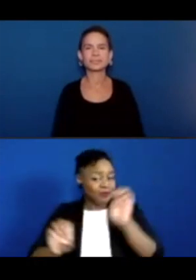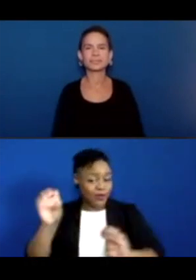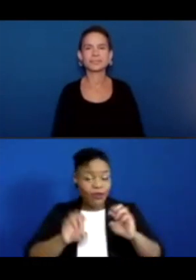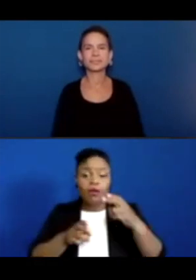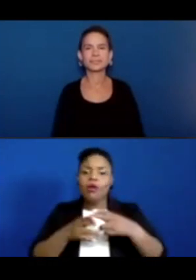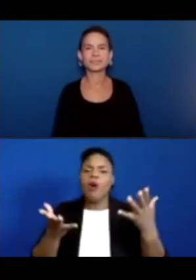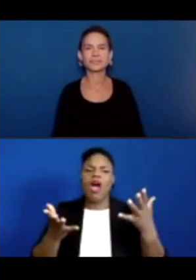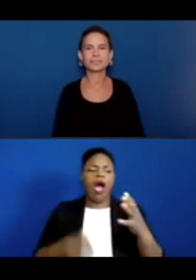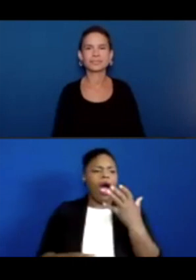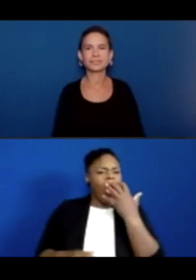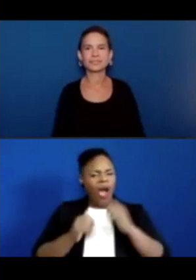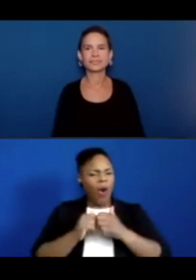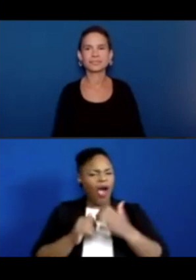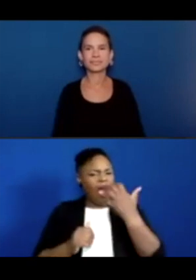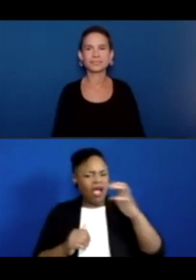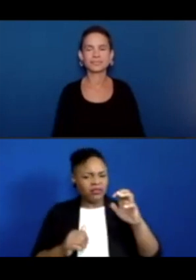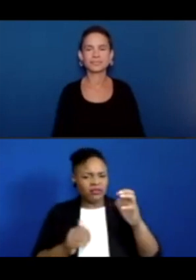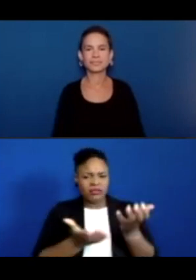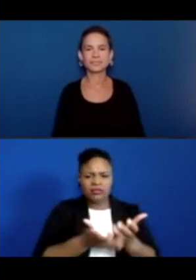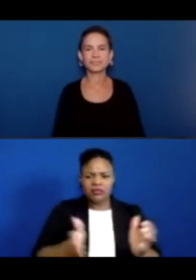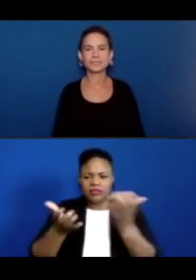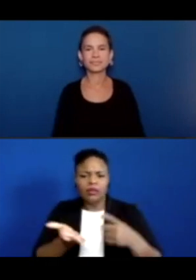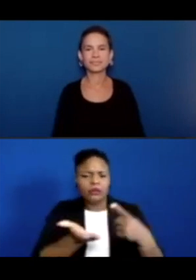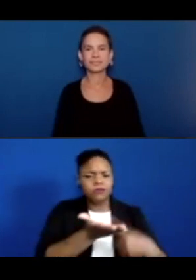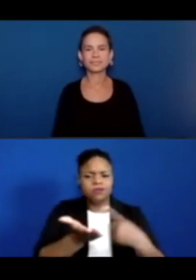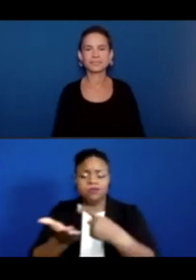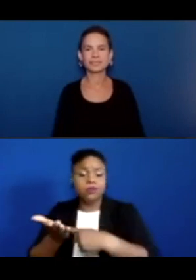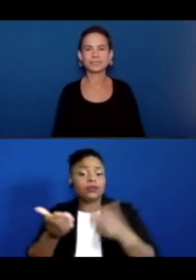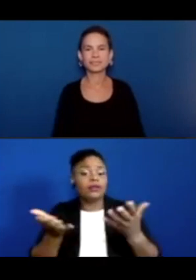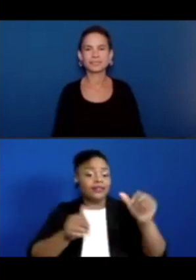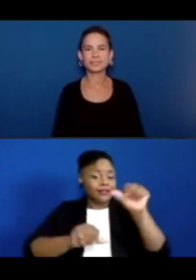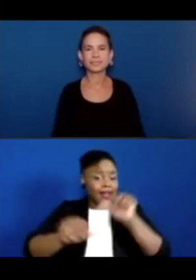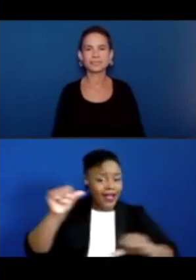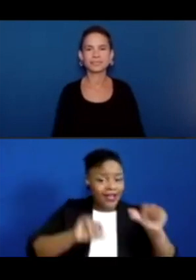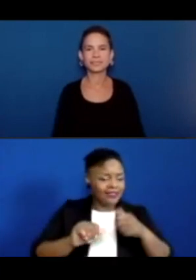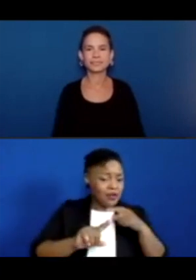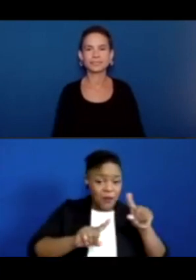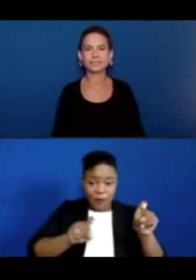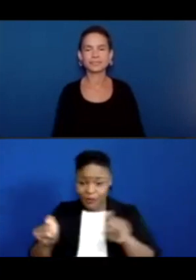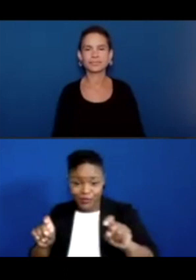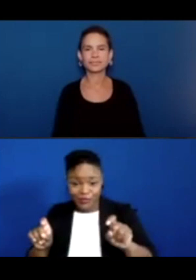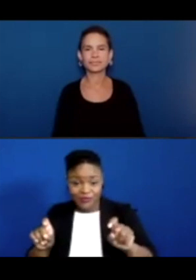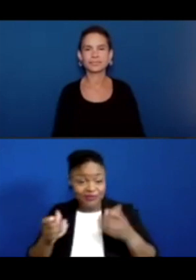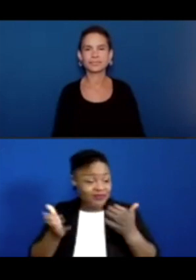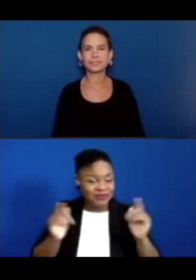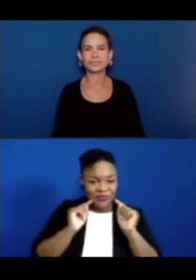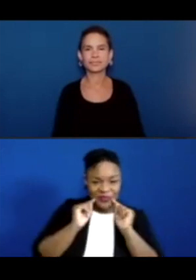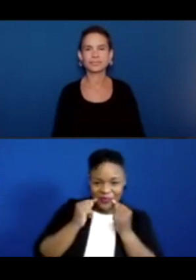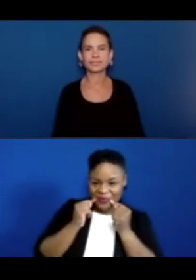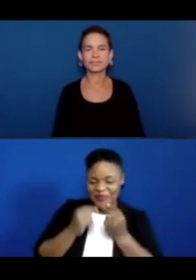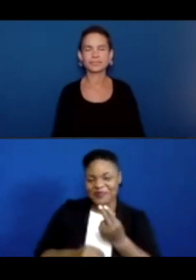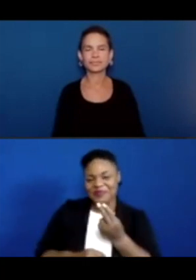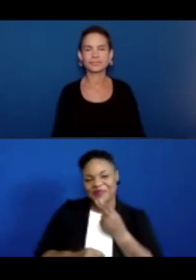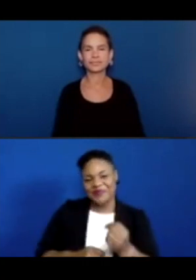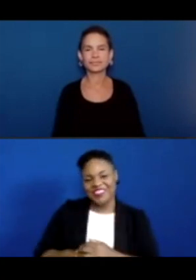So we're going to be talking about a few science things, and I'm going to be asking them questions. They're going to be smiling cute like this,